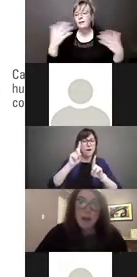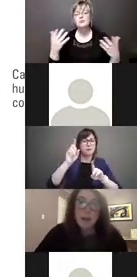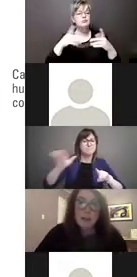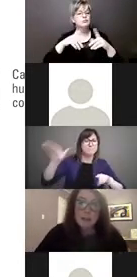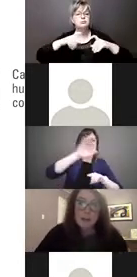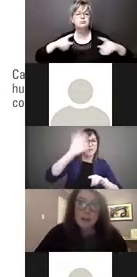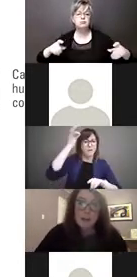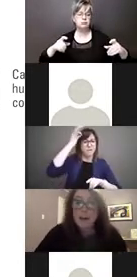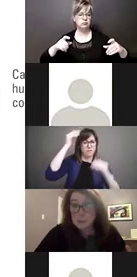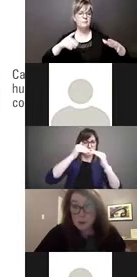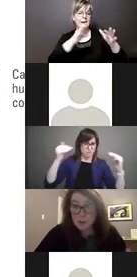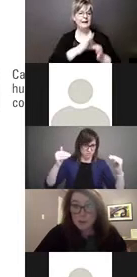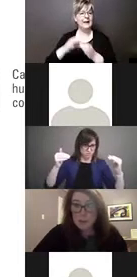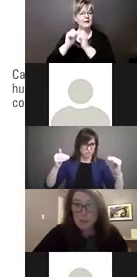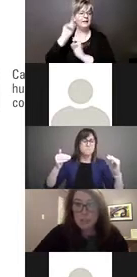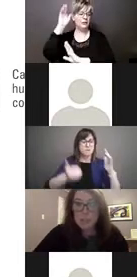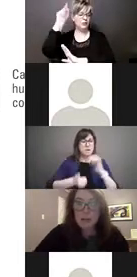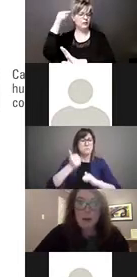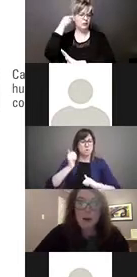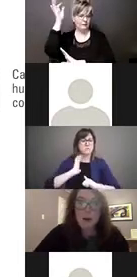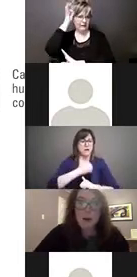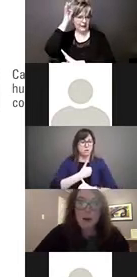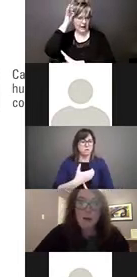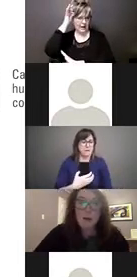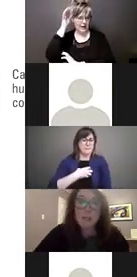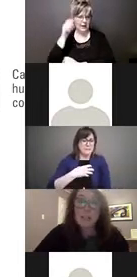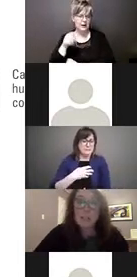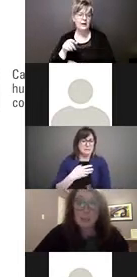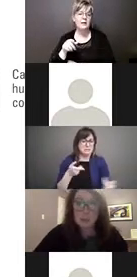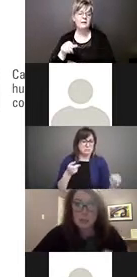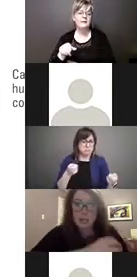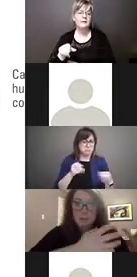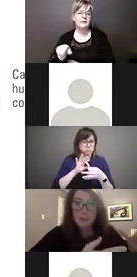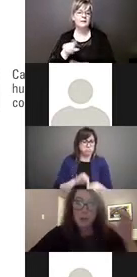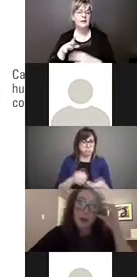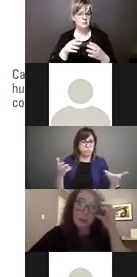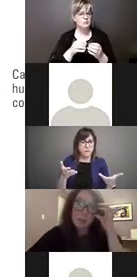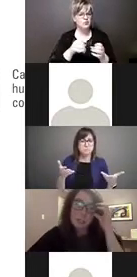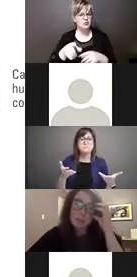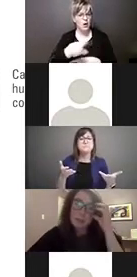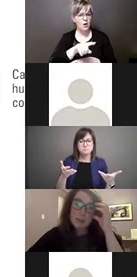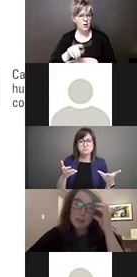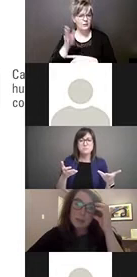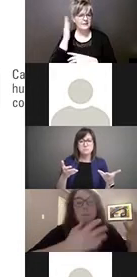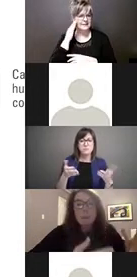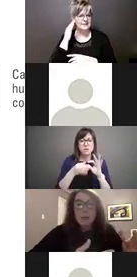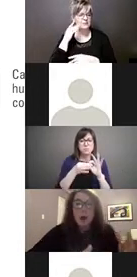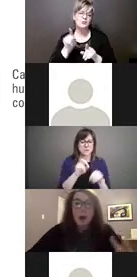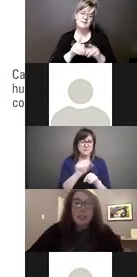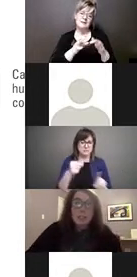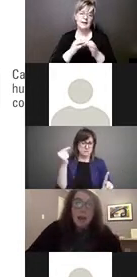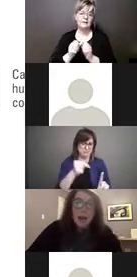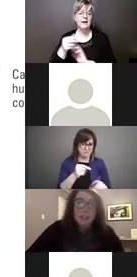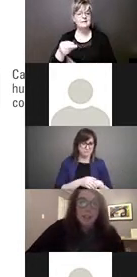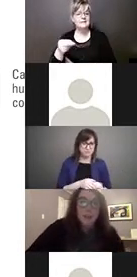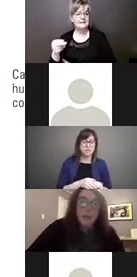And the vast majority of those complaints relate to the ground of disability. But